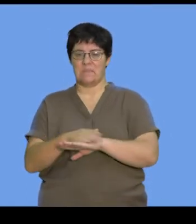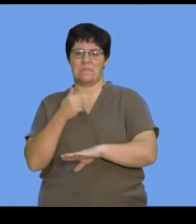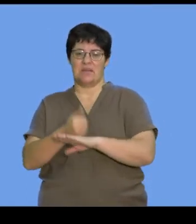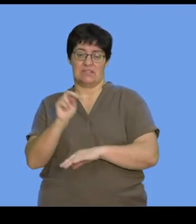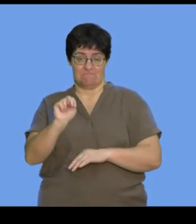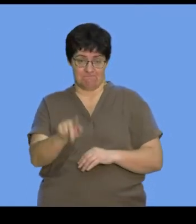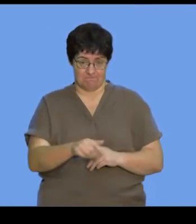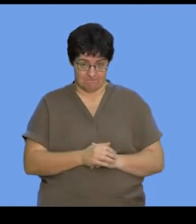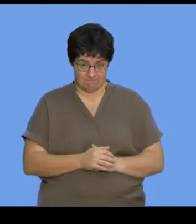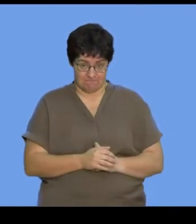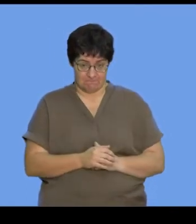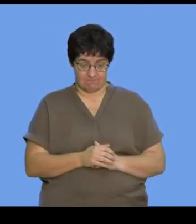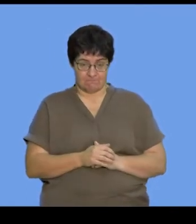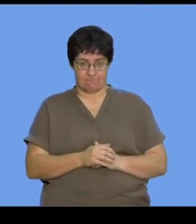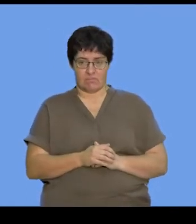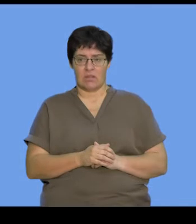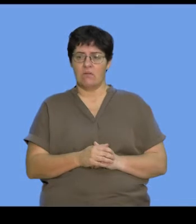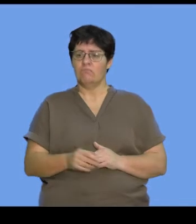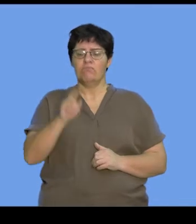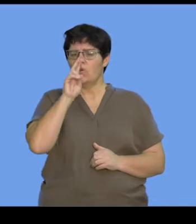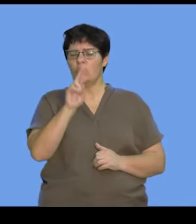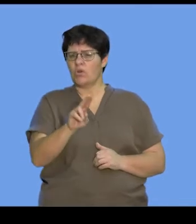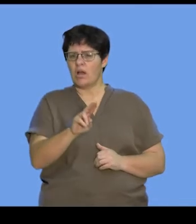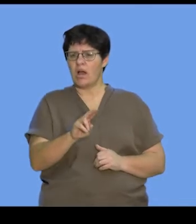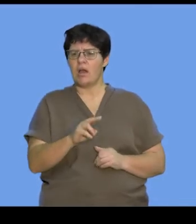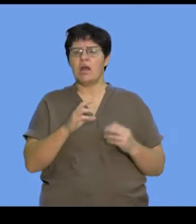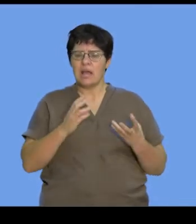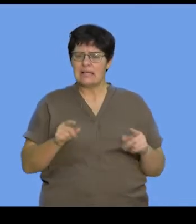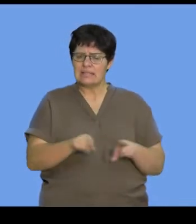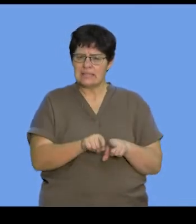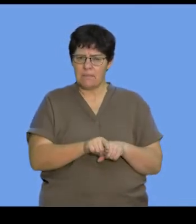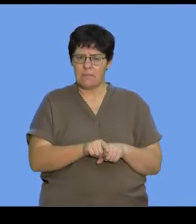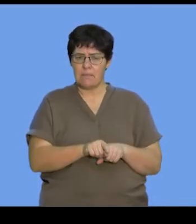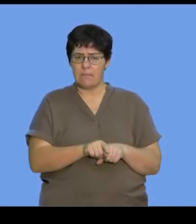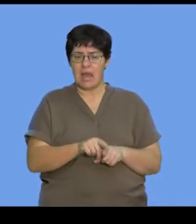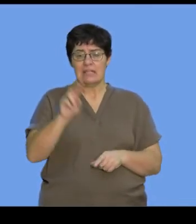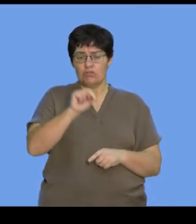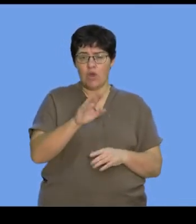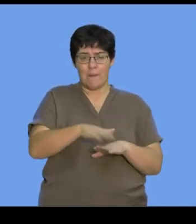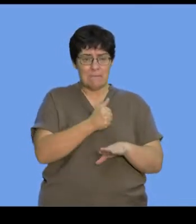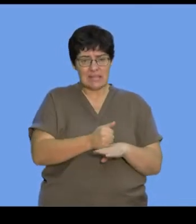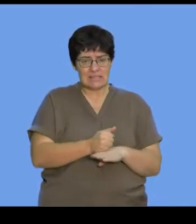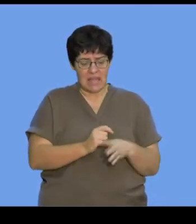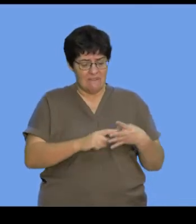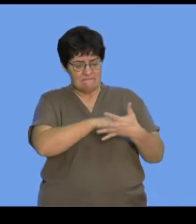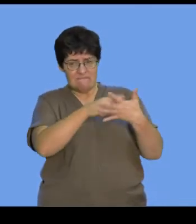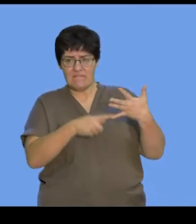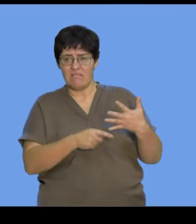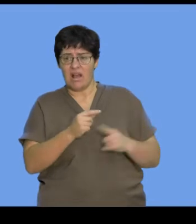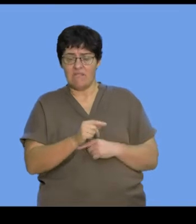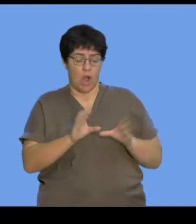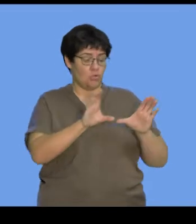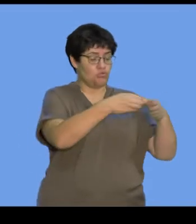bases. However, when we look at this, there are five different nitrogenous bases that belong to two main groups.